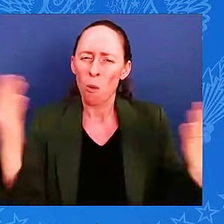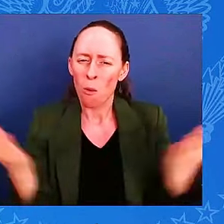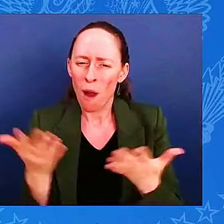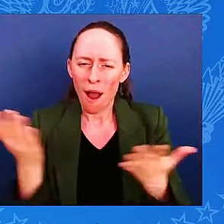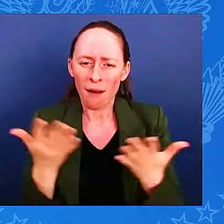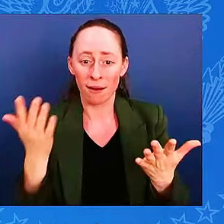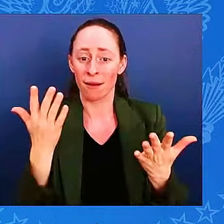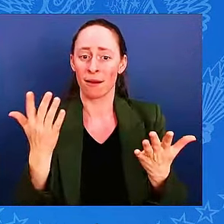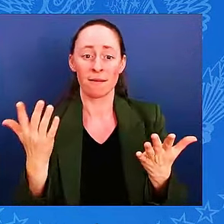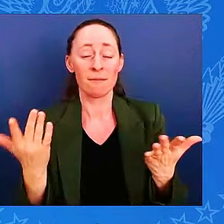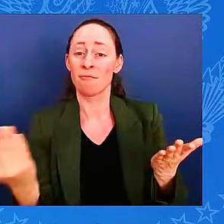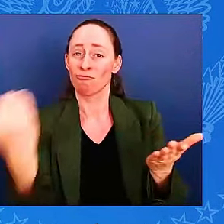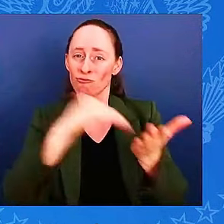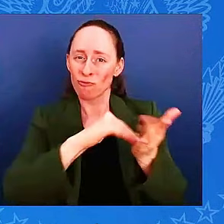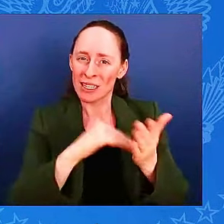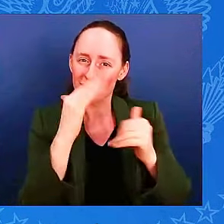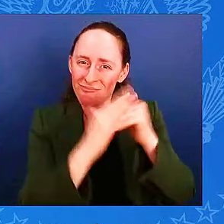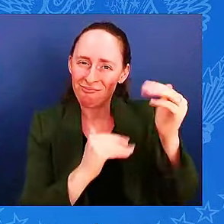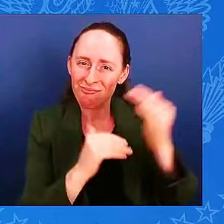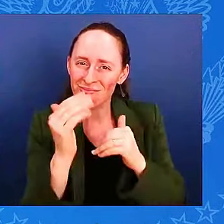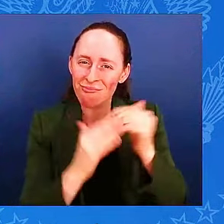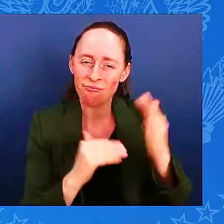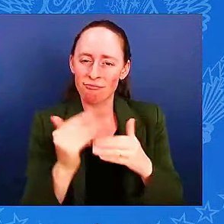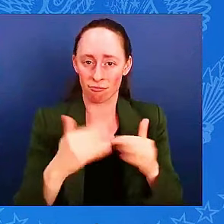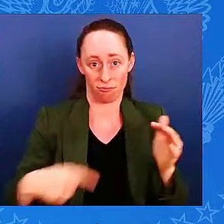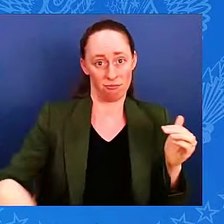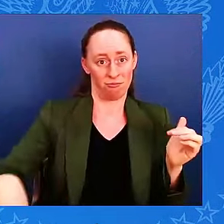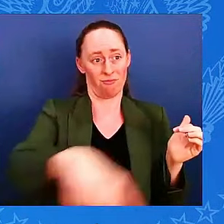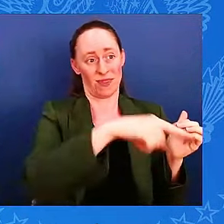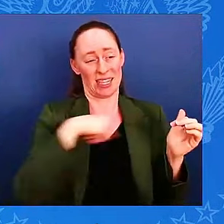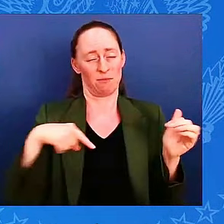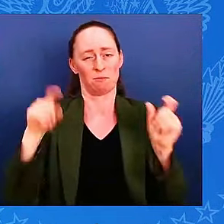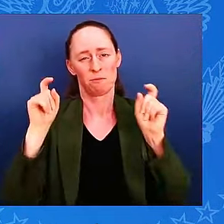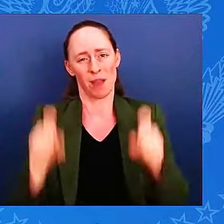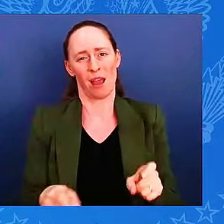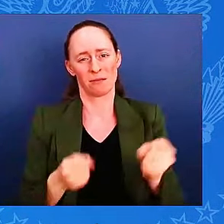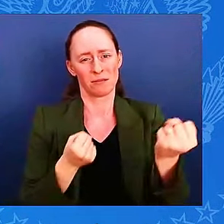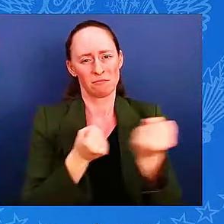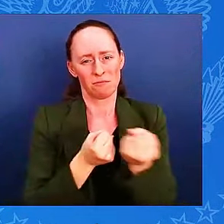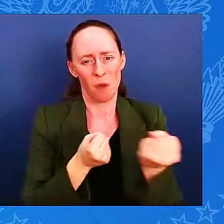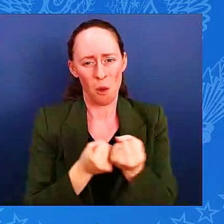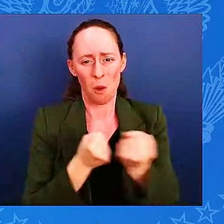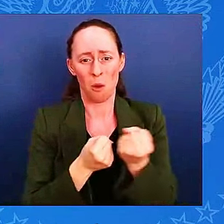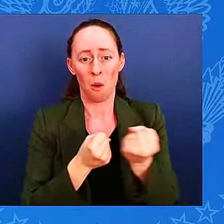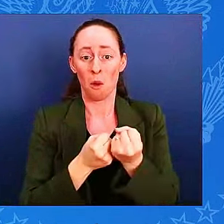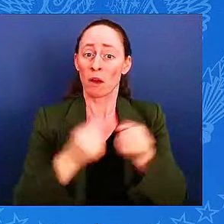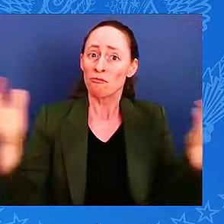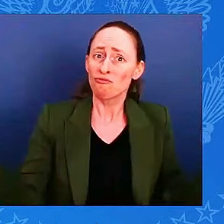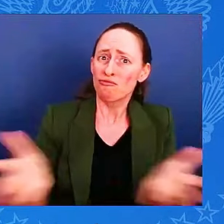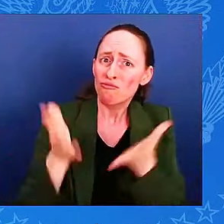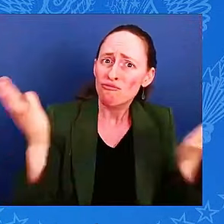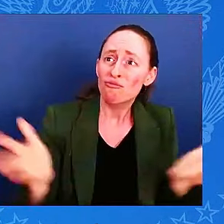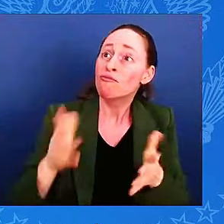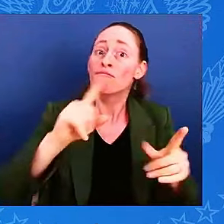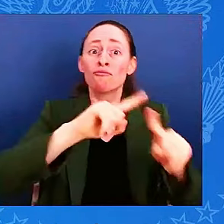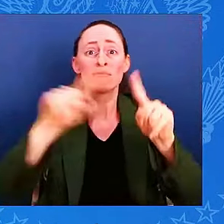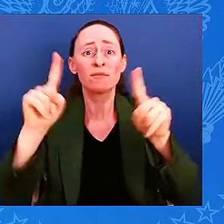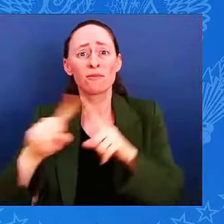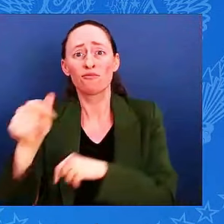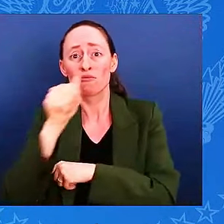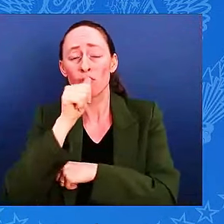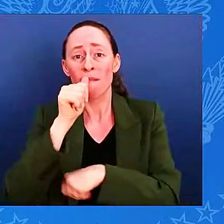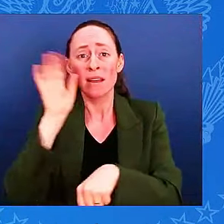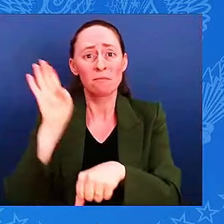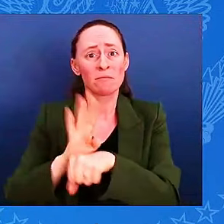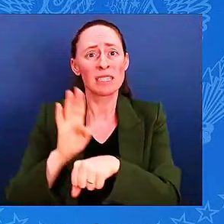international financial institutions and the private sector. We intend to do our part, hosting the Ukraine